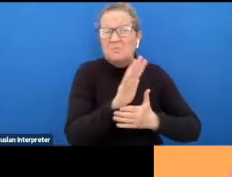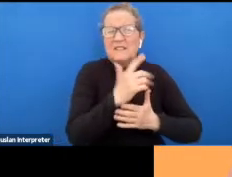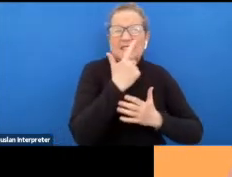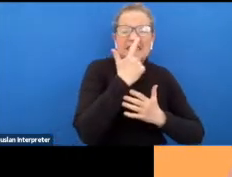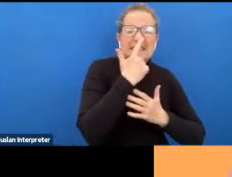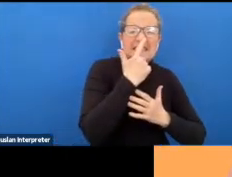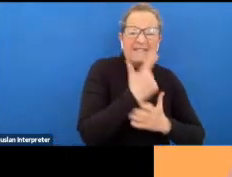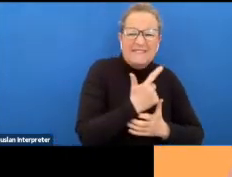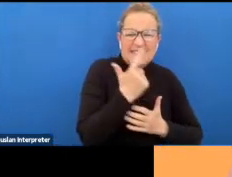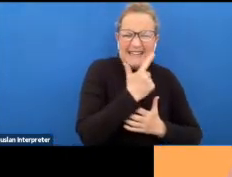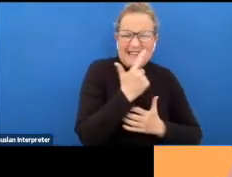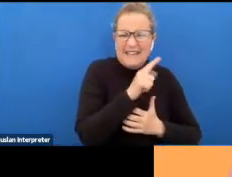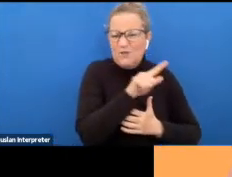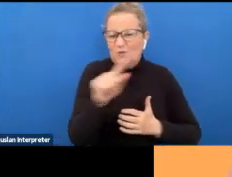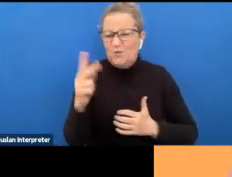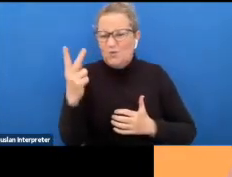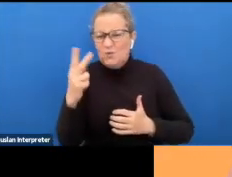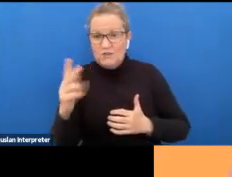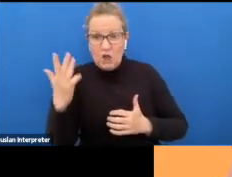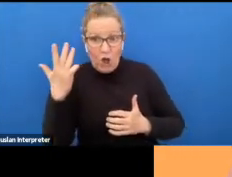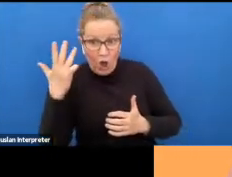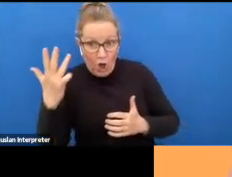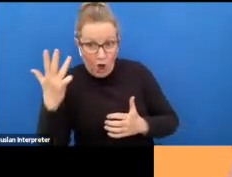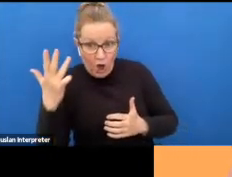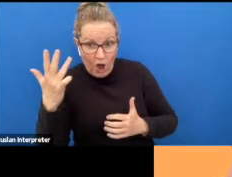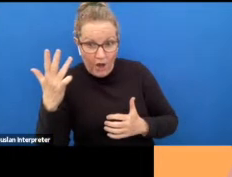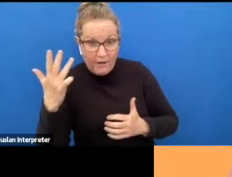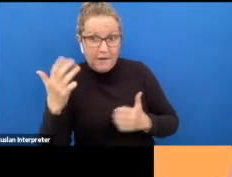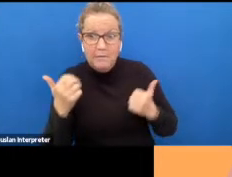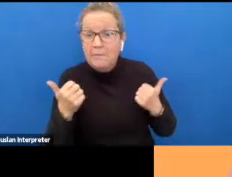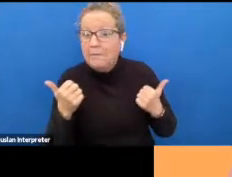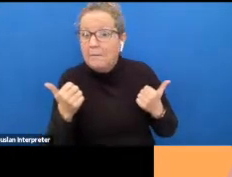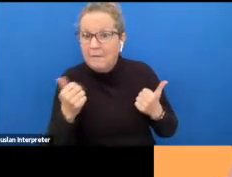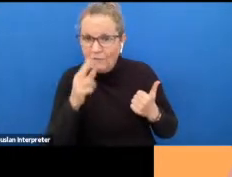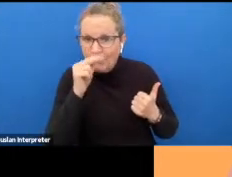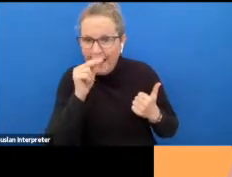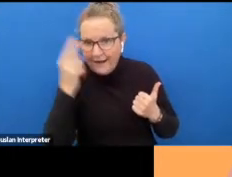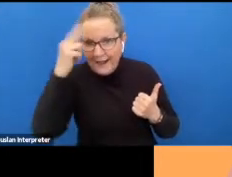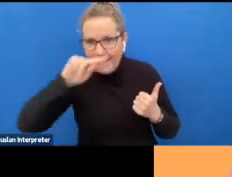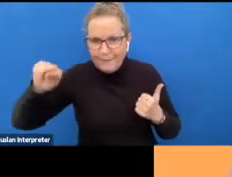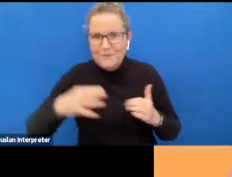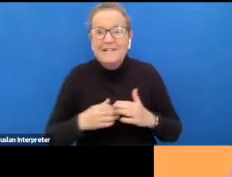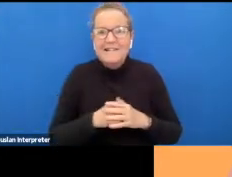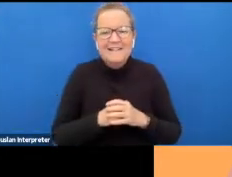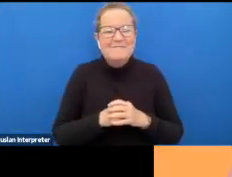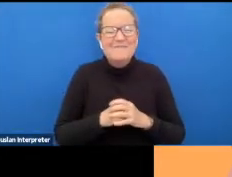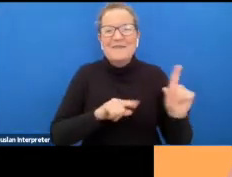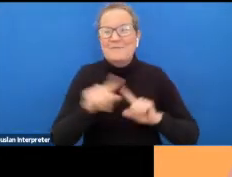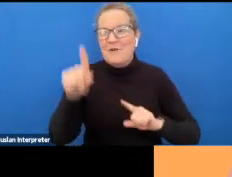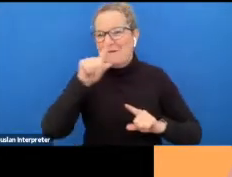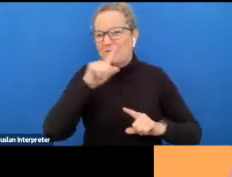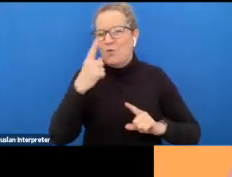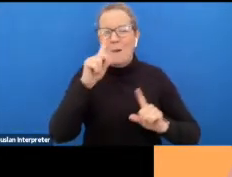to 29 so 29 is not a bad age considering it's still under the banner of youth um the most people who are eligible